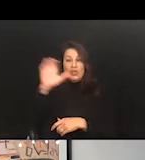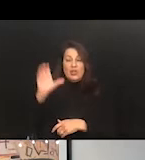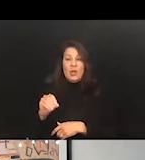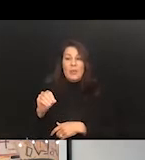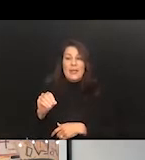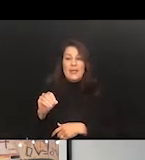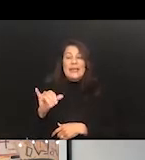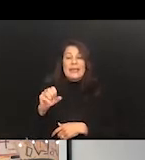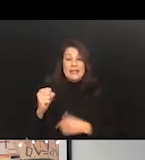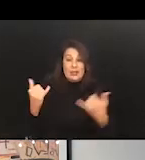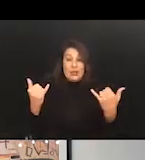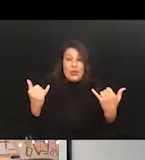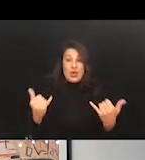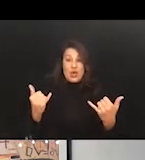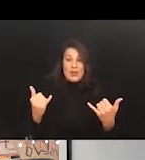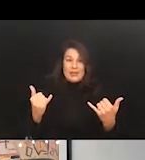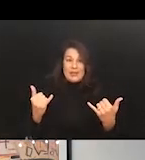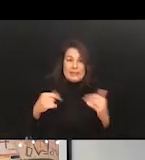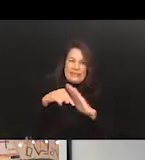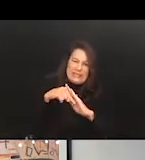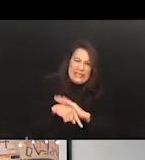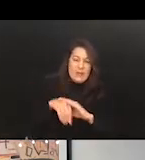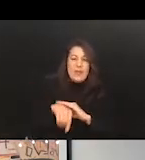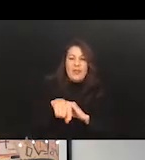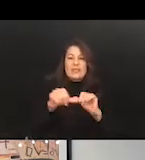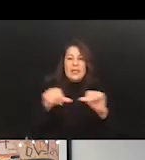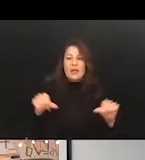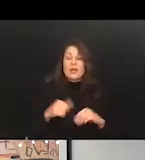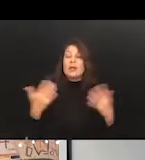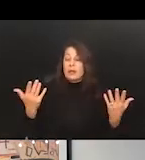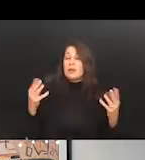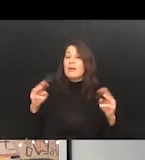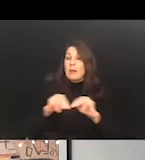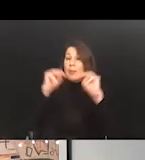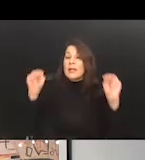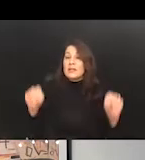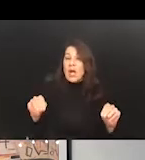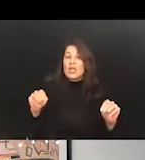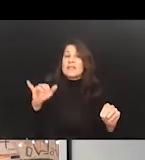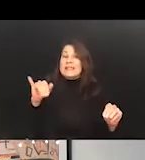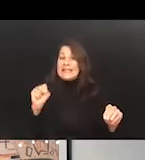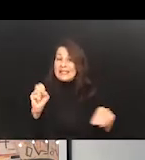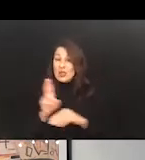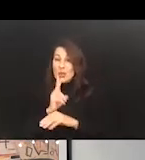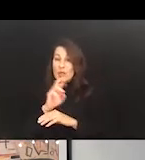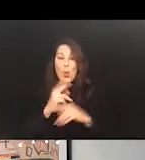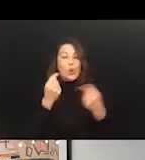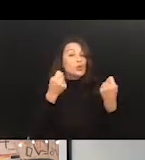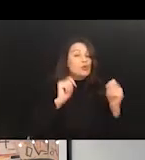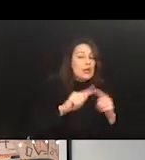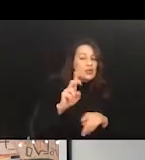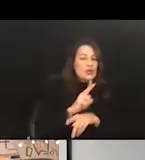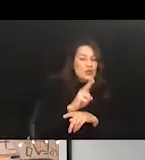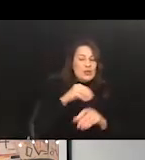currently like deep in this area, McDonald's either is using or has tried in the last couple of